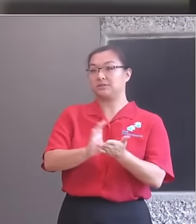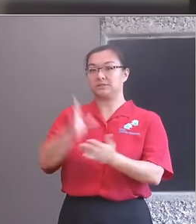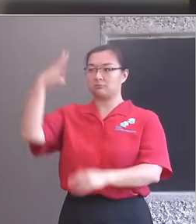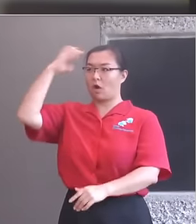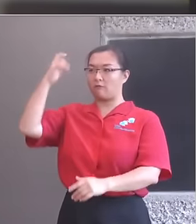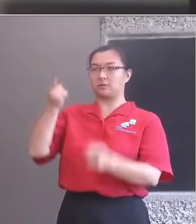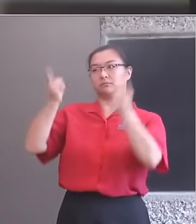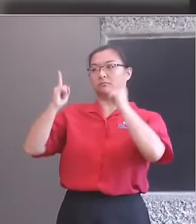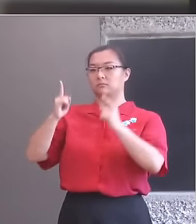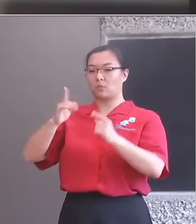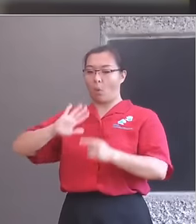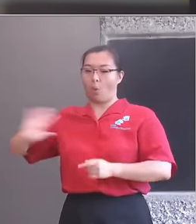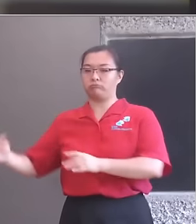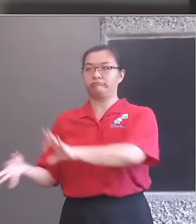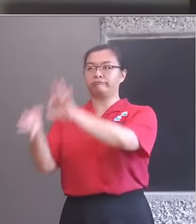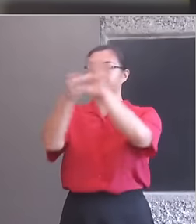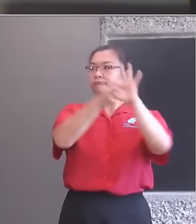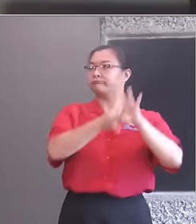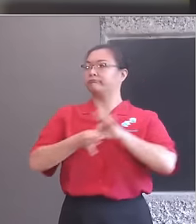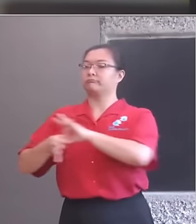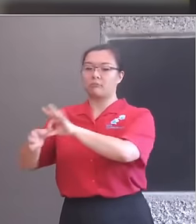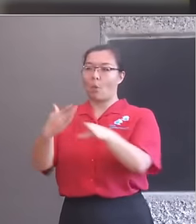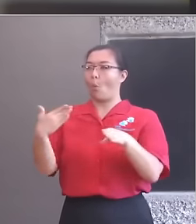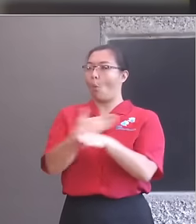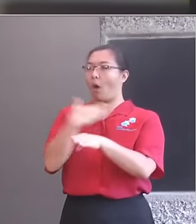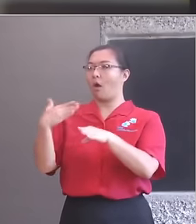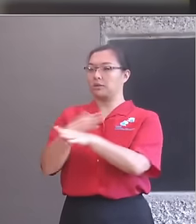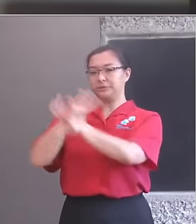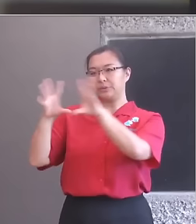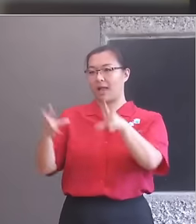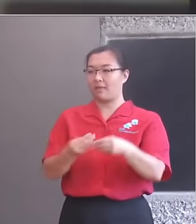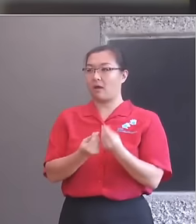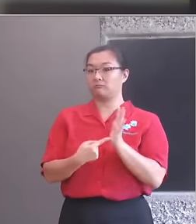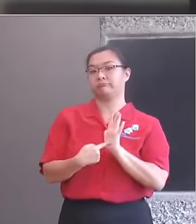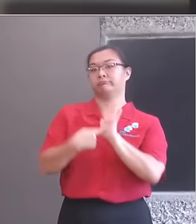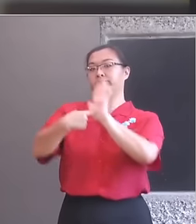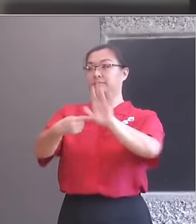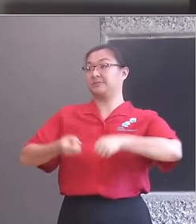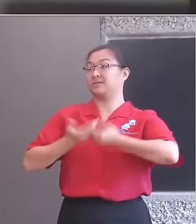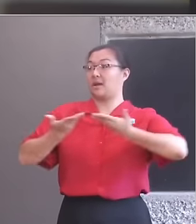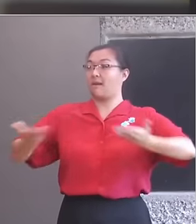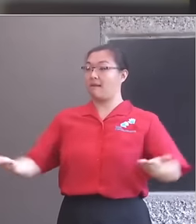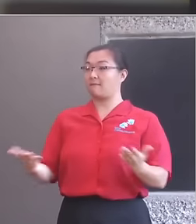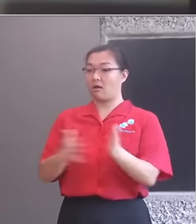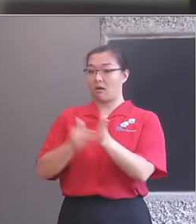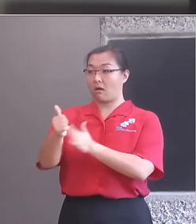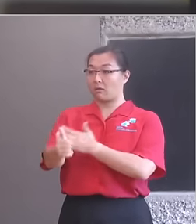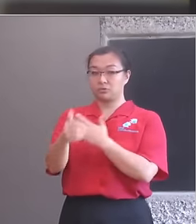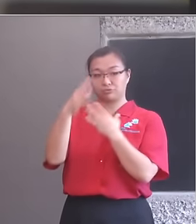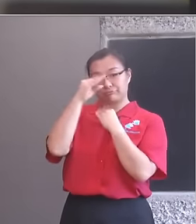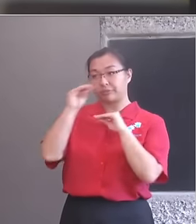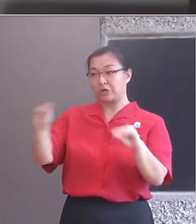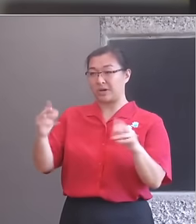locally targeted, coherent and visible cultural education partnerships. Through the partnerships,